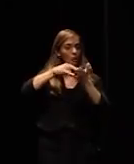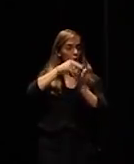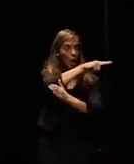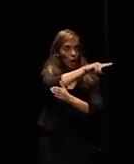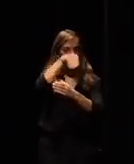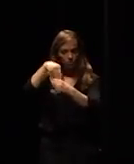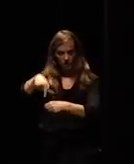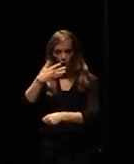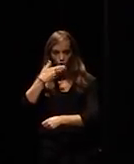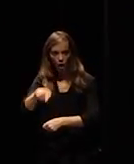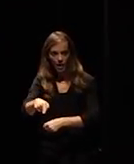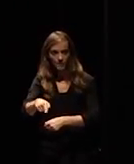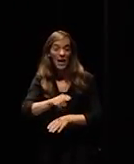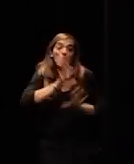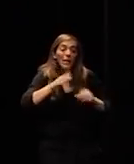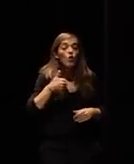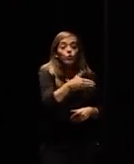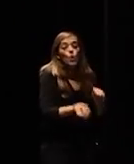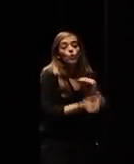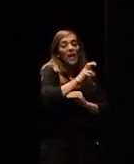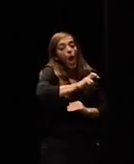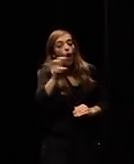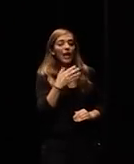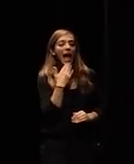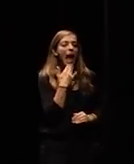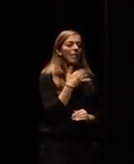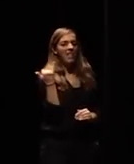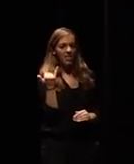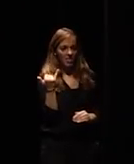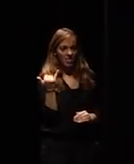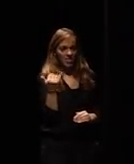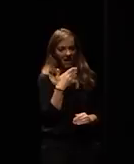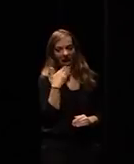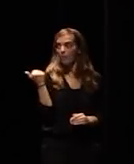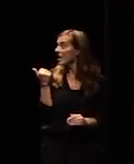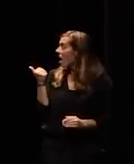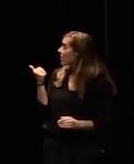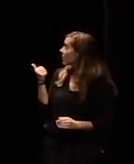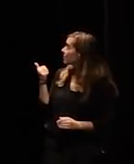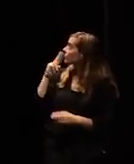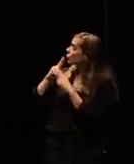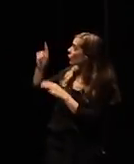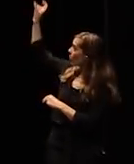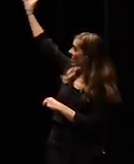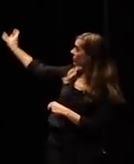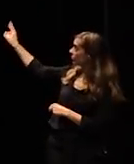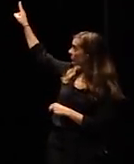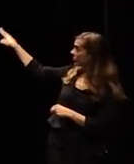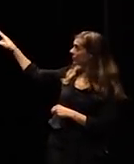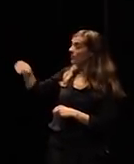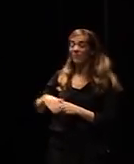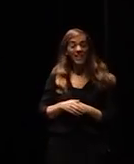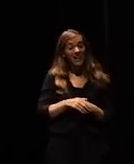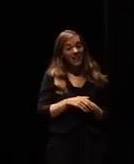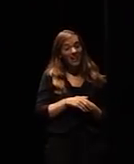I call HECI as opposed to STEM humanity ethics creativity imagination we need to marry the